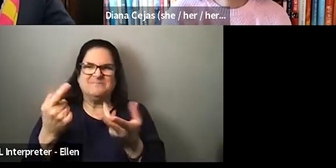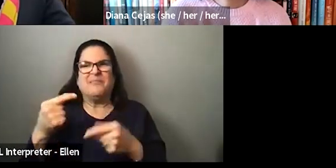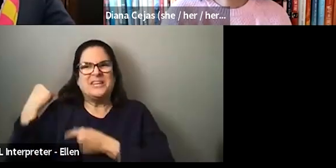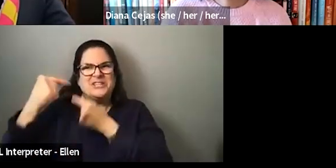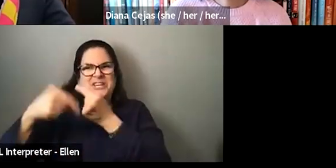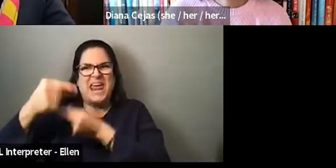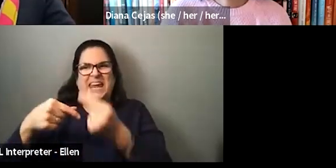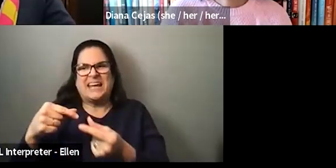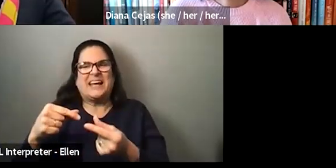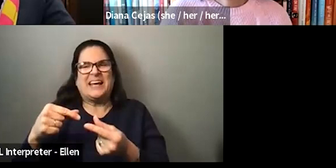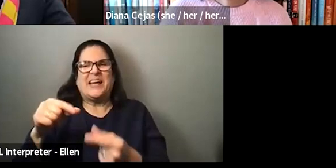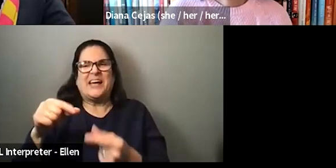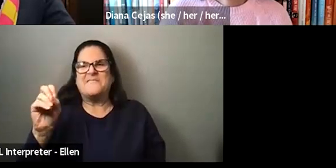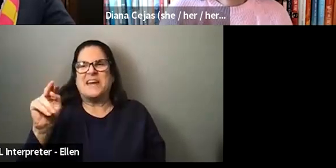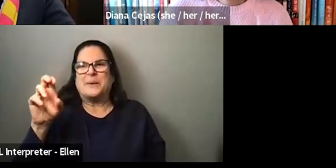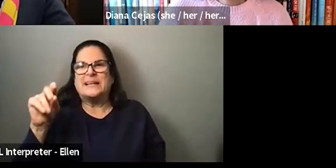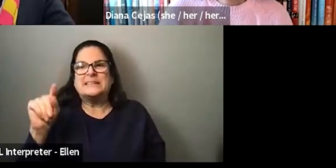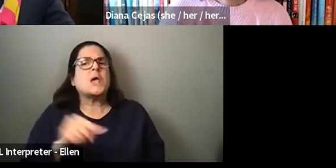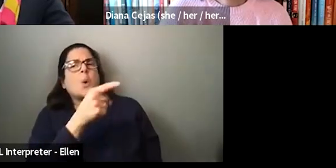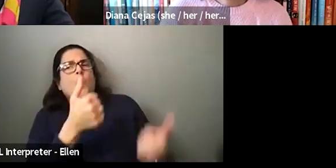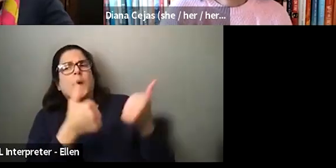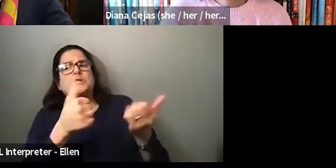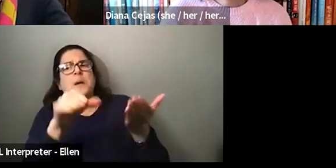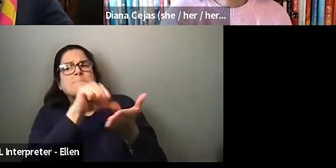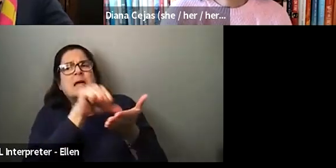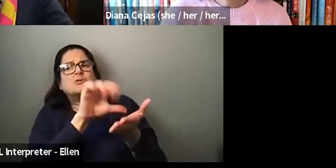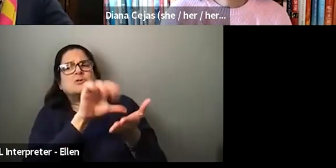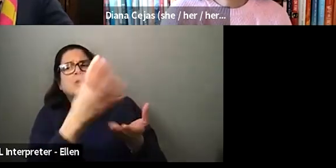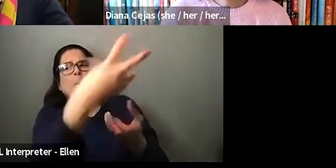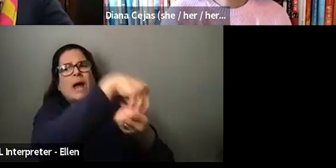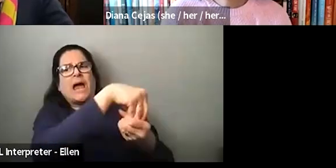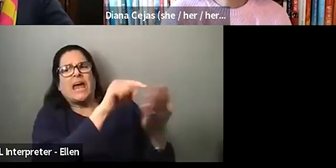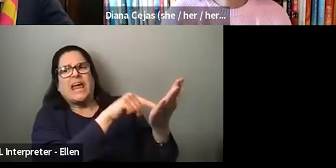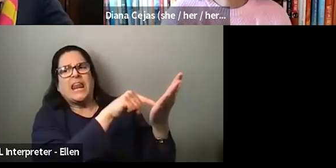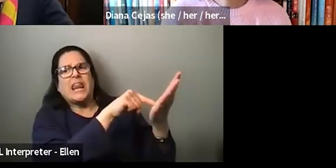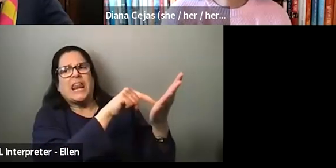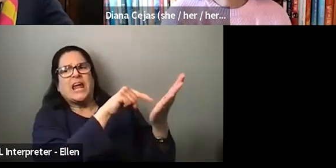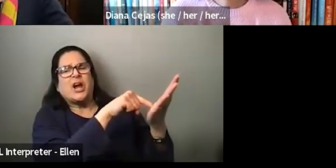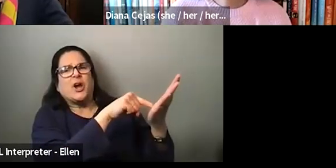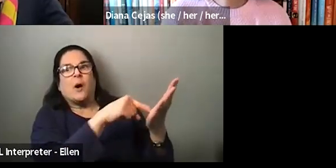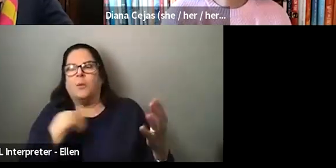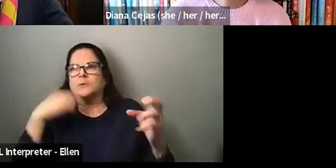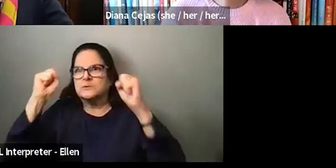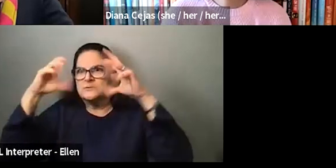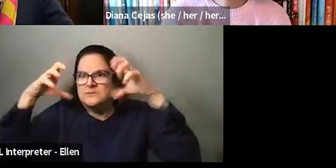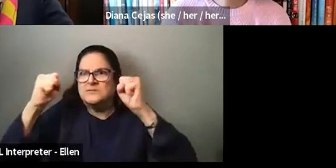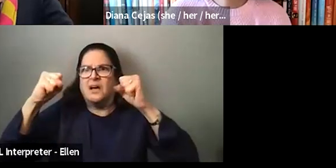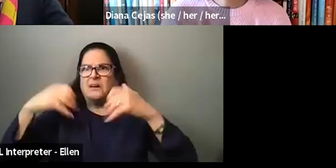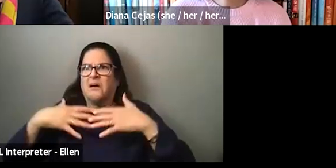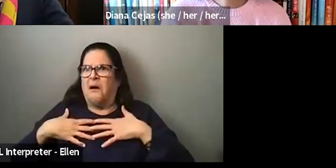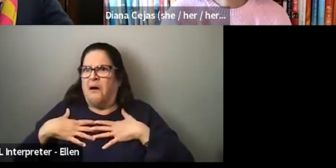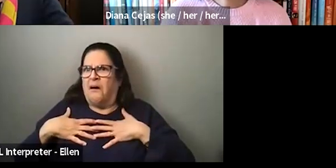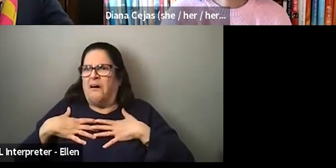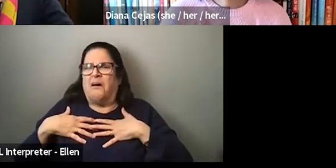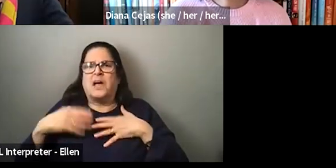Um, and I was like stunned, stunned that this would happen in real life. Um, and I had absolutely